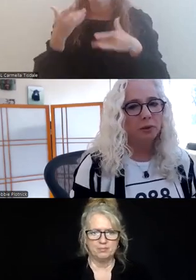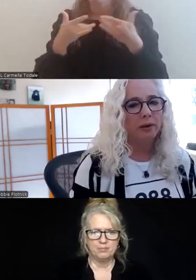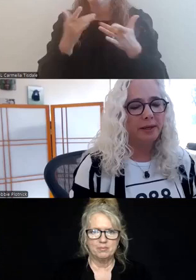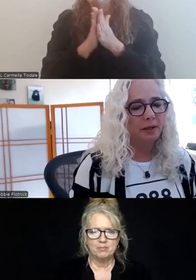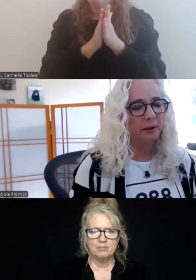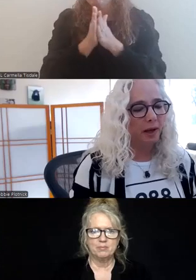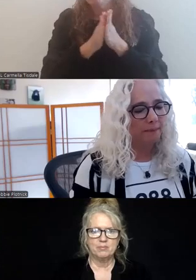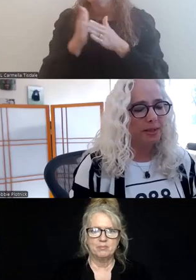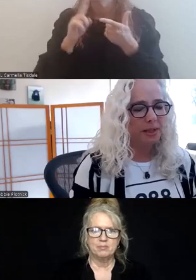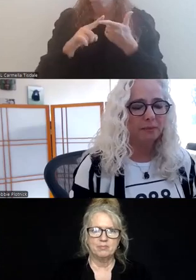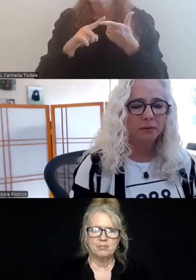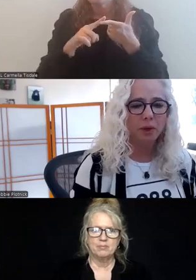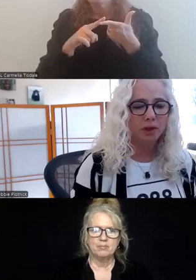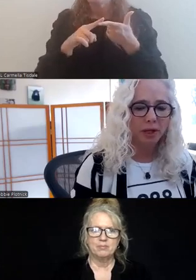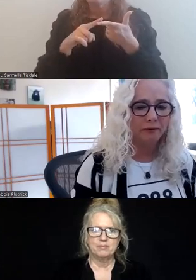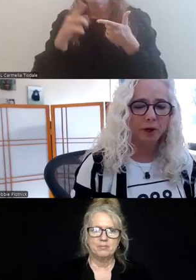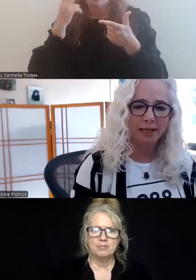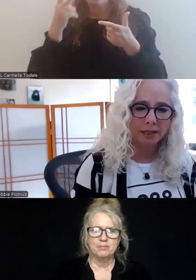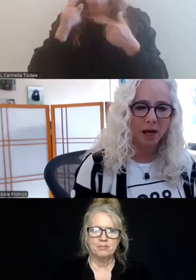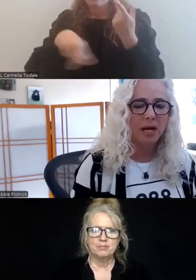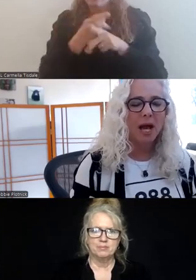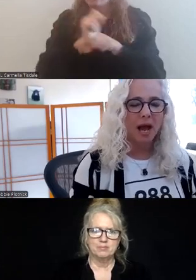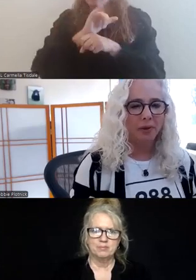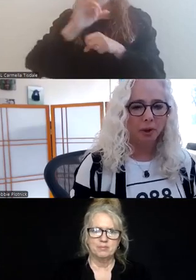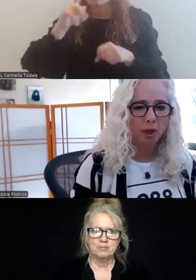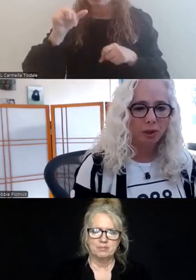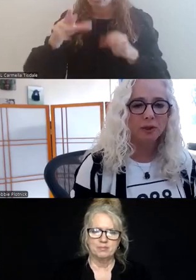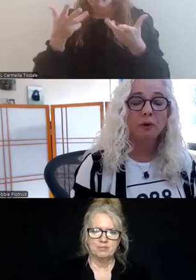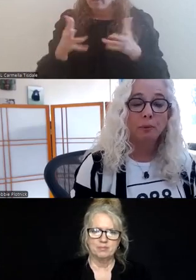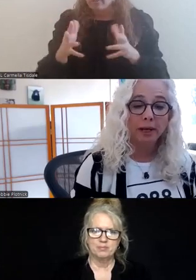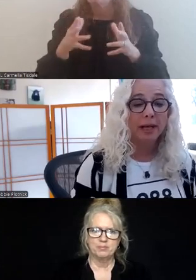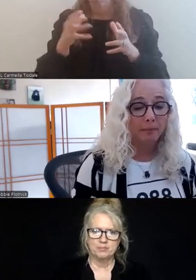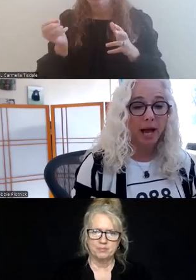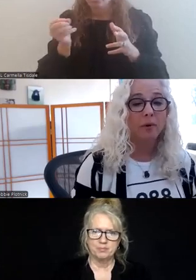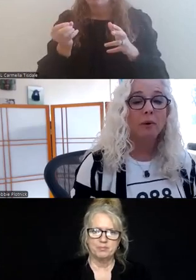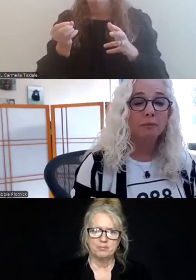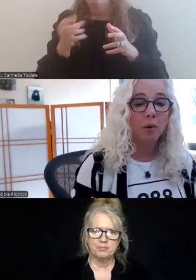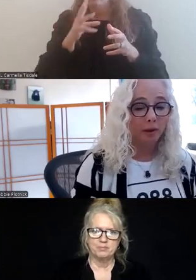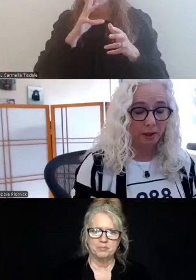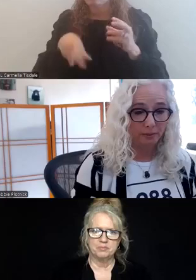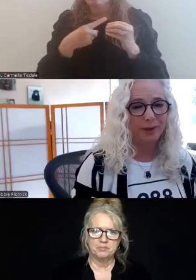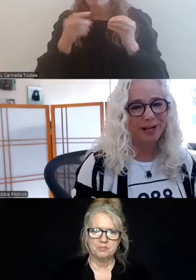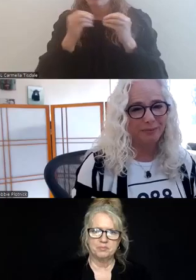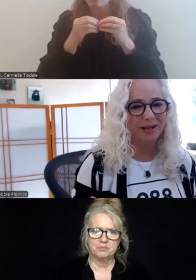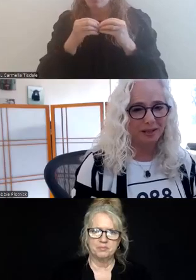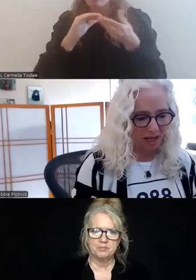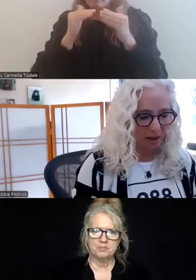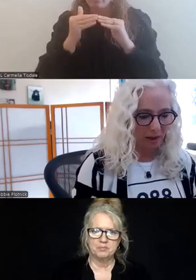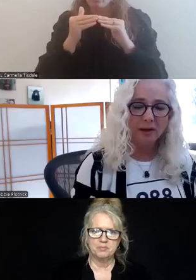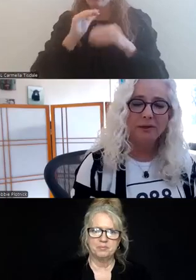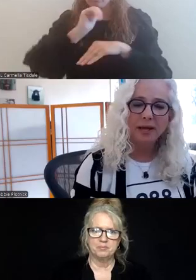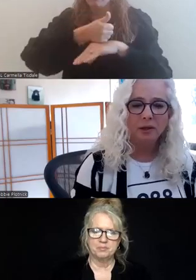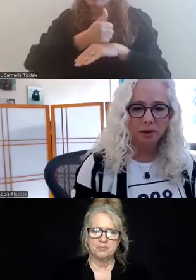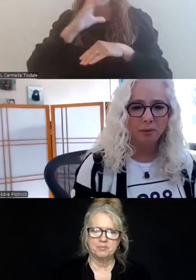to the types of work Jennifer has done, and the lawsuits for bringing about more community-based